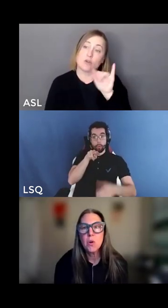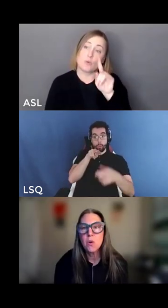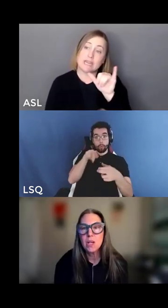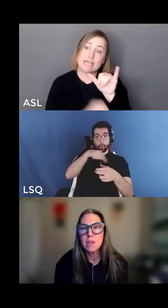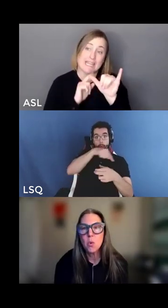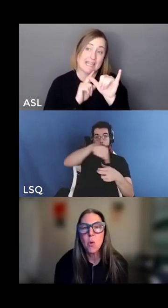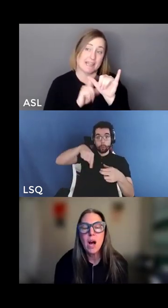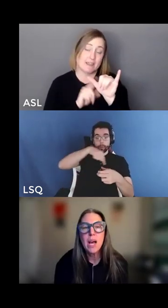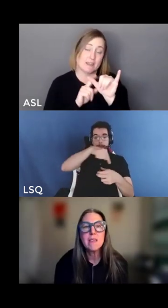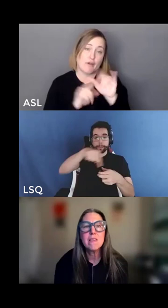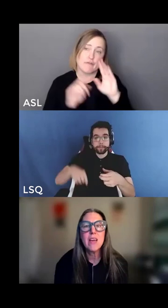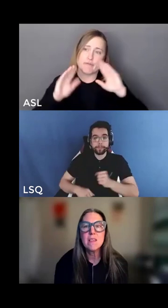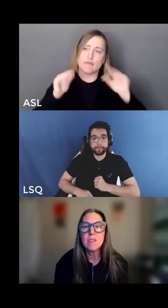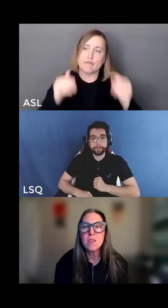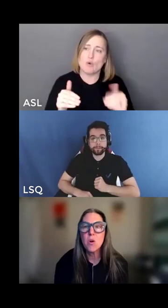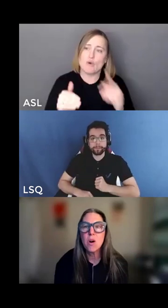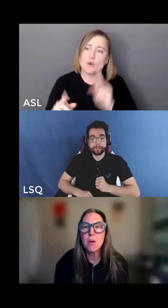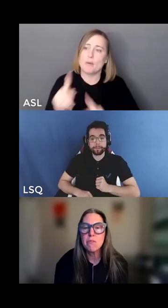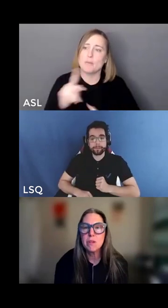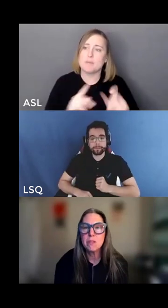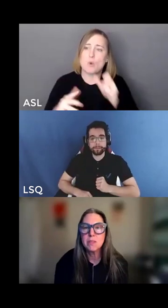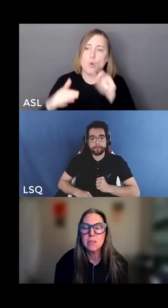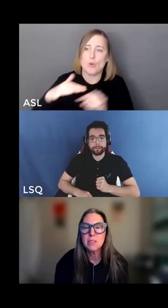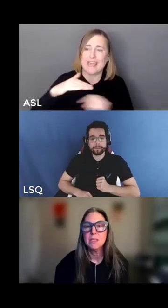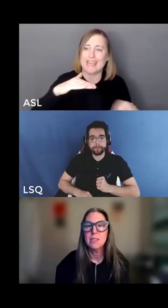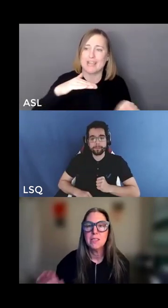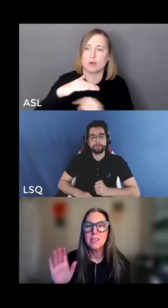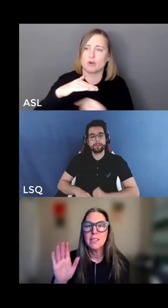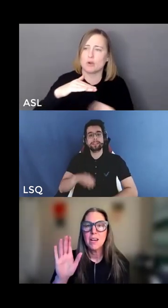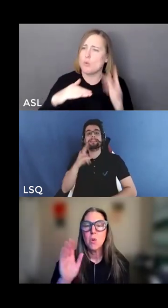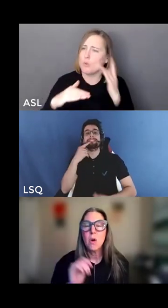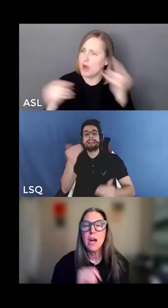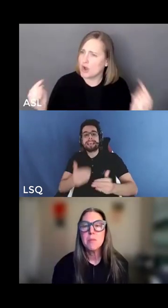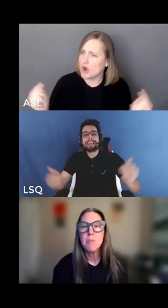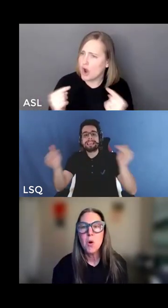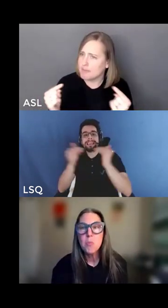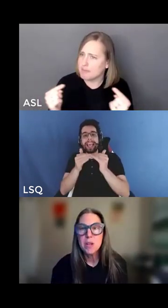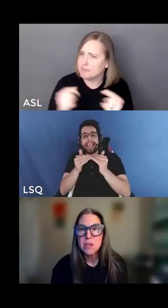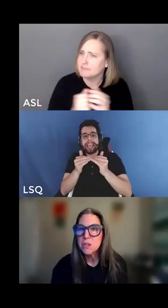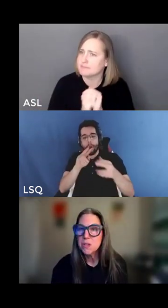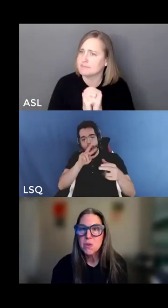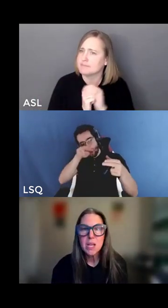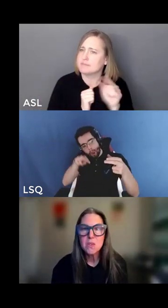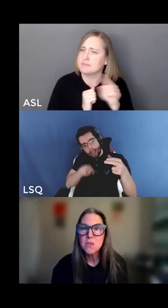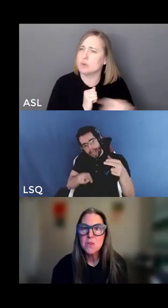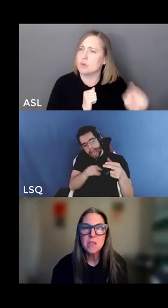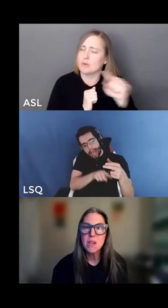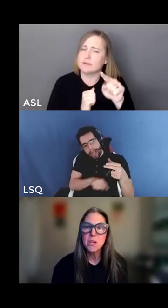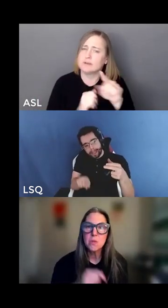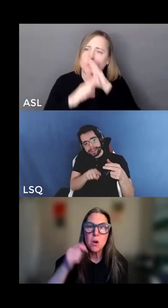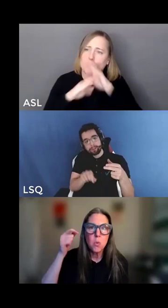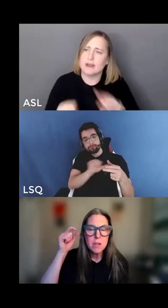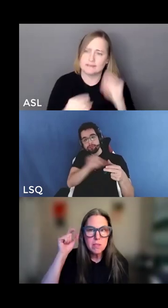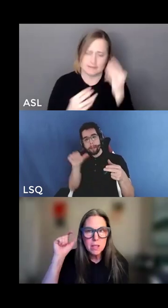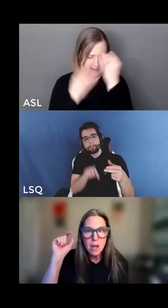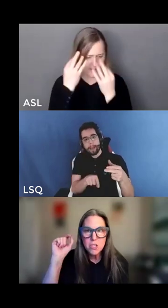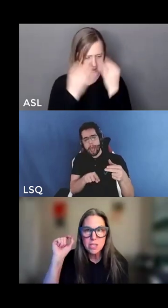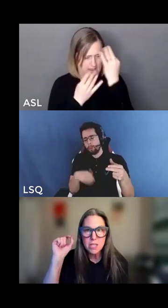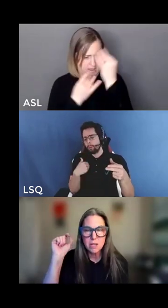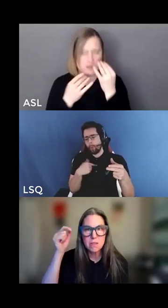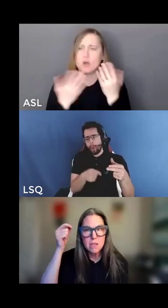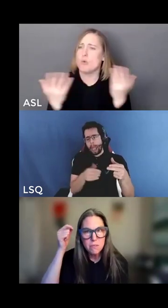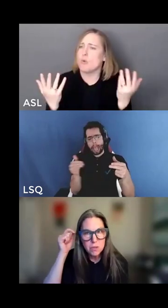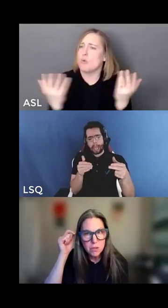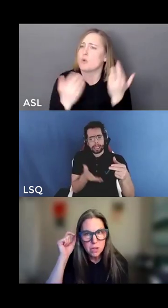of the the coin why is that so harmful a quiet moment for you to try and do this on your own what is the